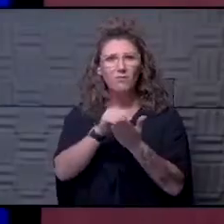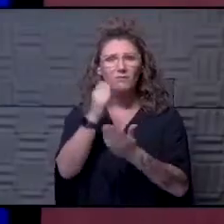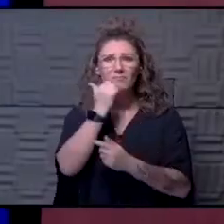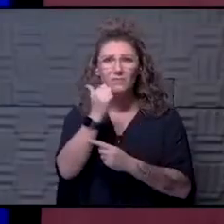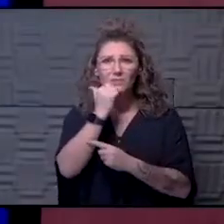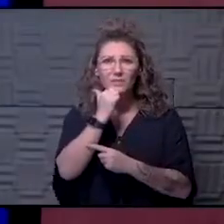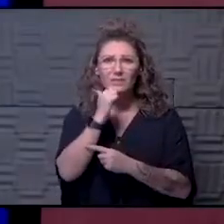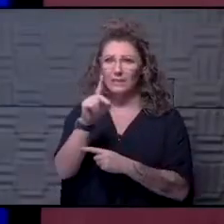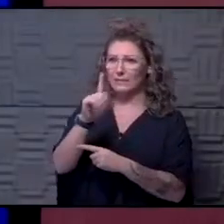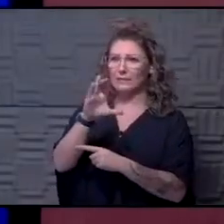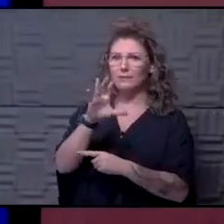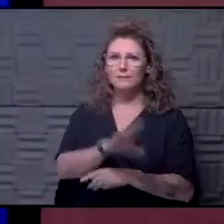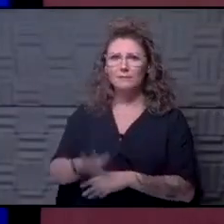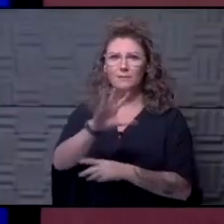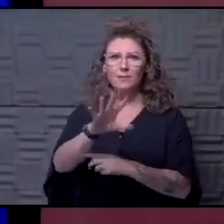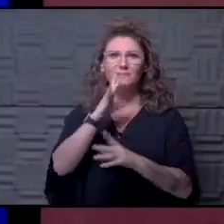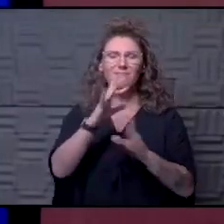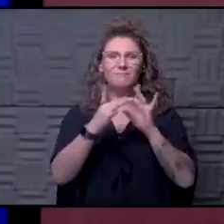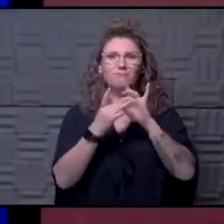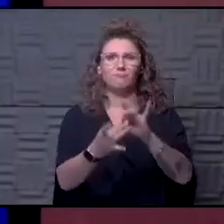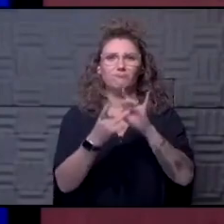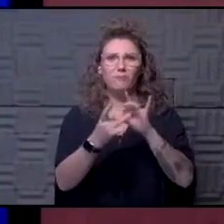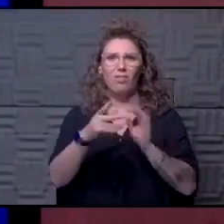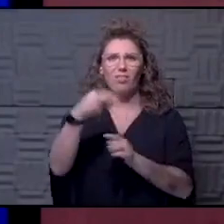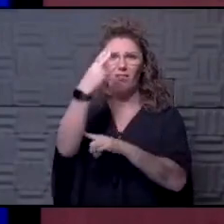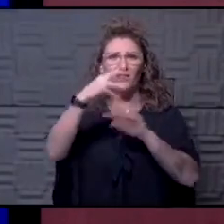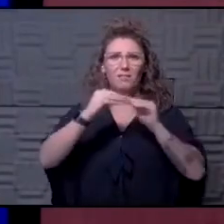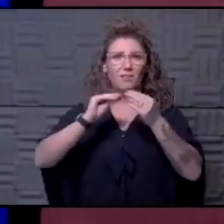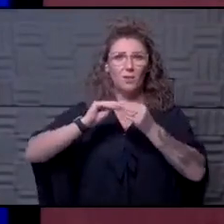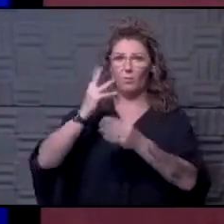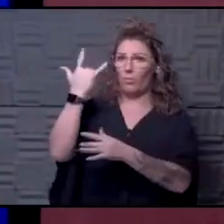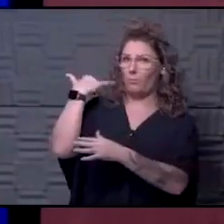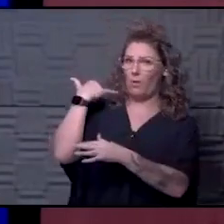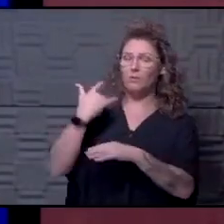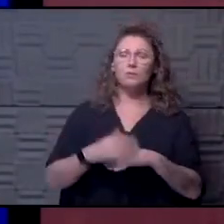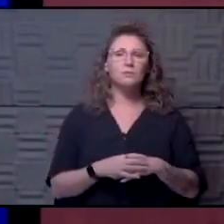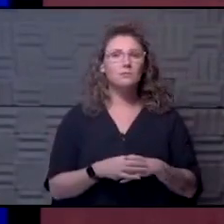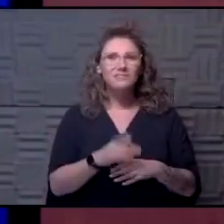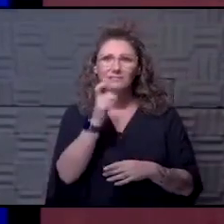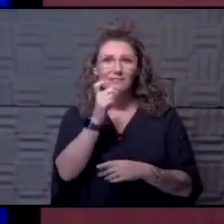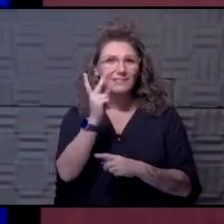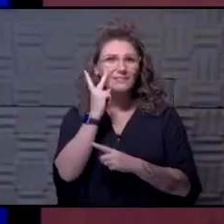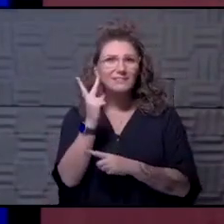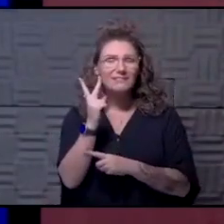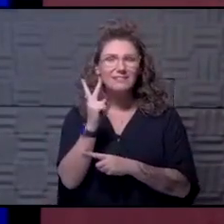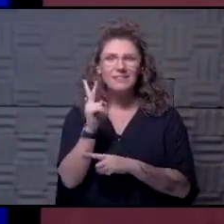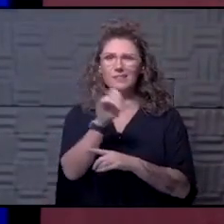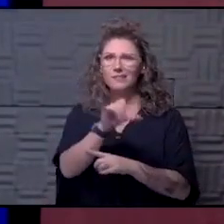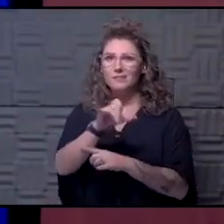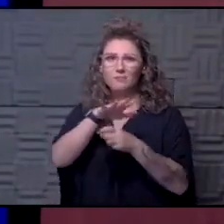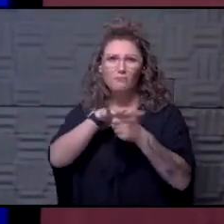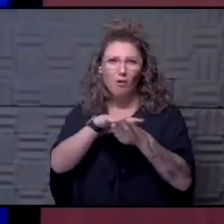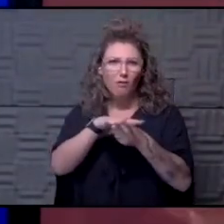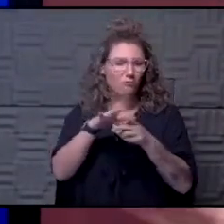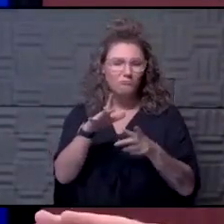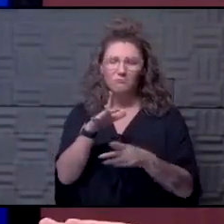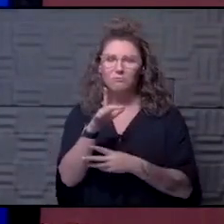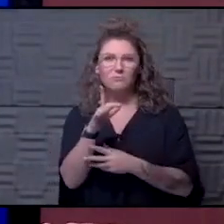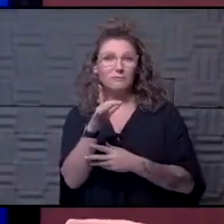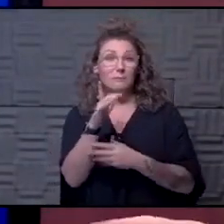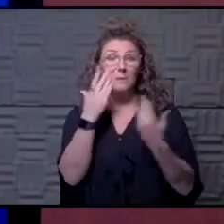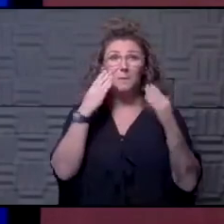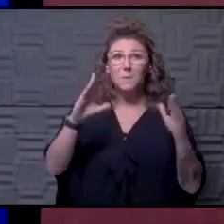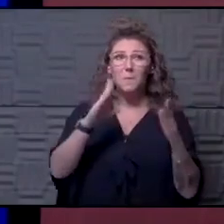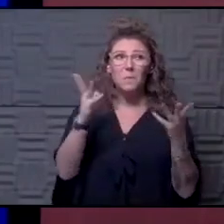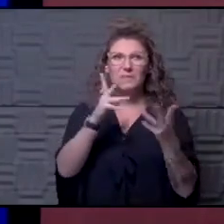Kansas City, which we knew was associated with a pretty high census for us in the past. We're not seeing that same pressure right now. I don't know exactly